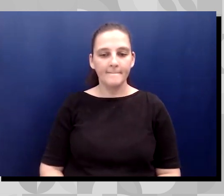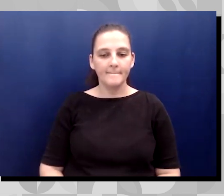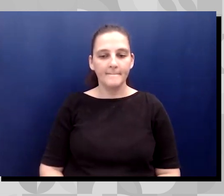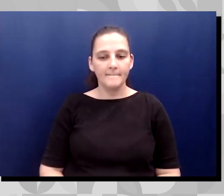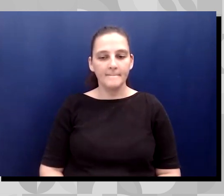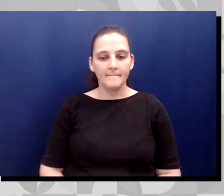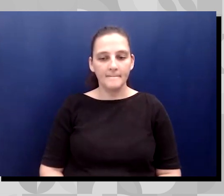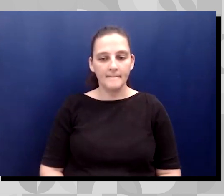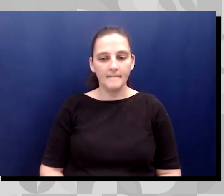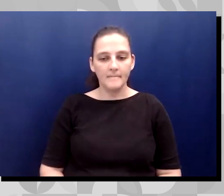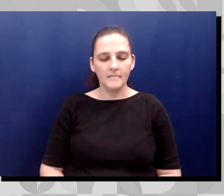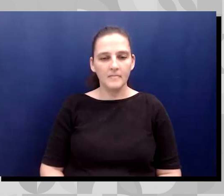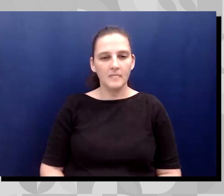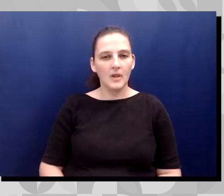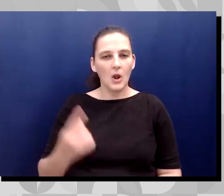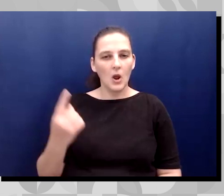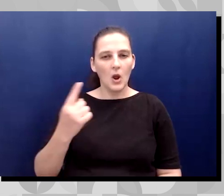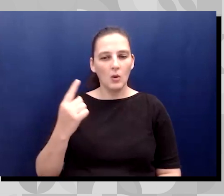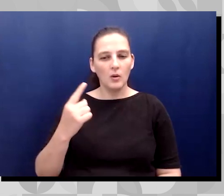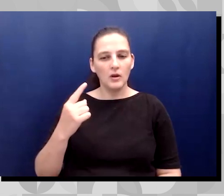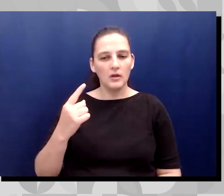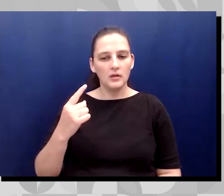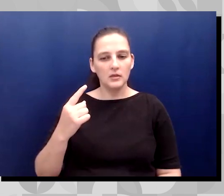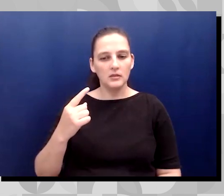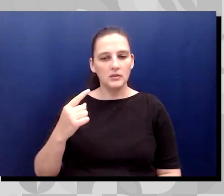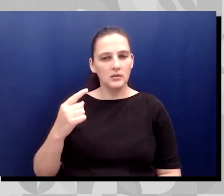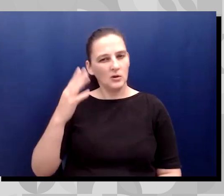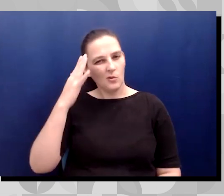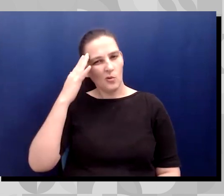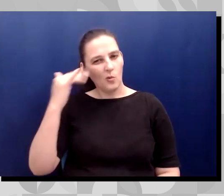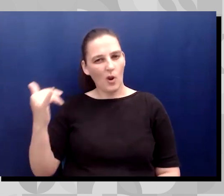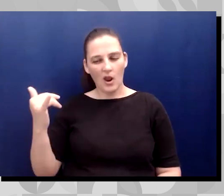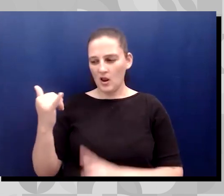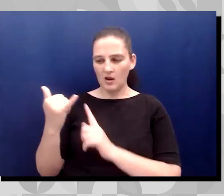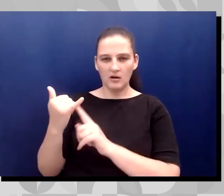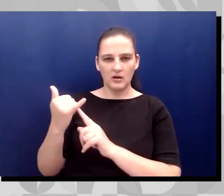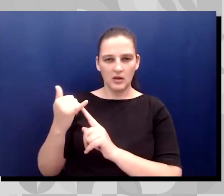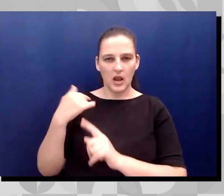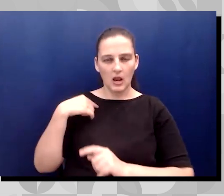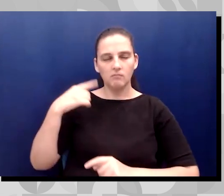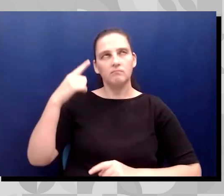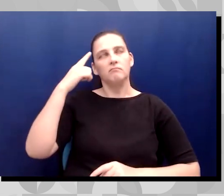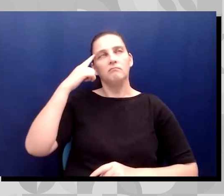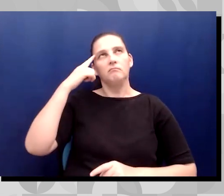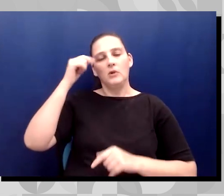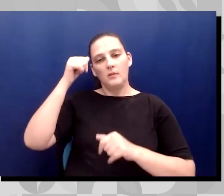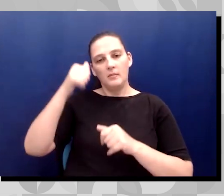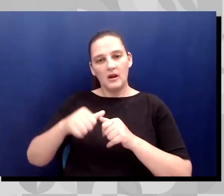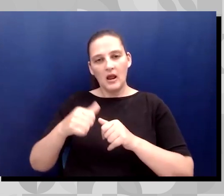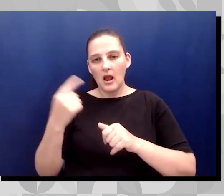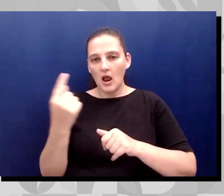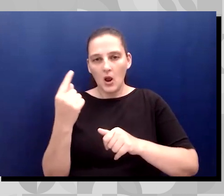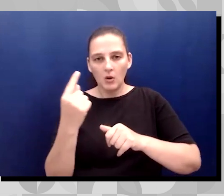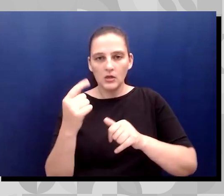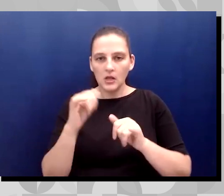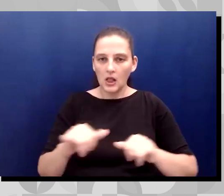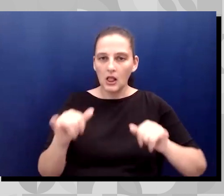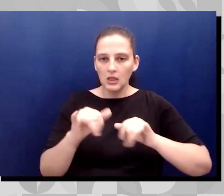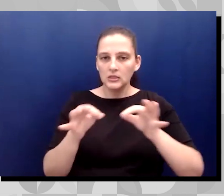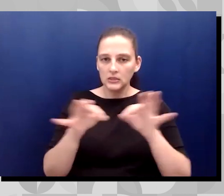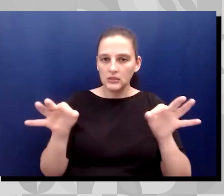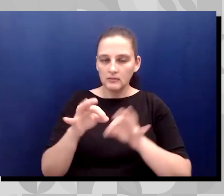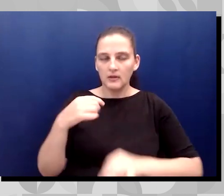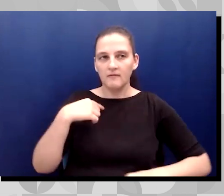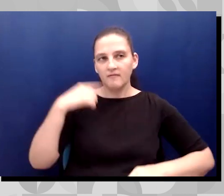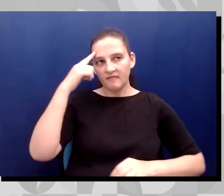my white, my why was, um, I always repeated this sentence in my mind. I want my nieces to